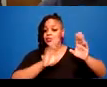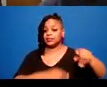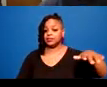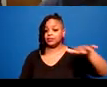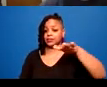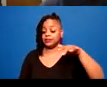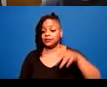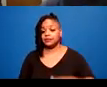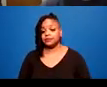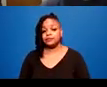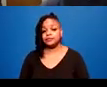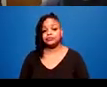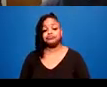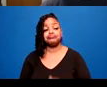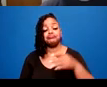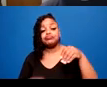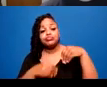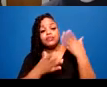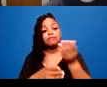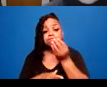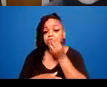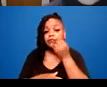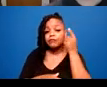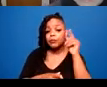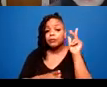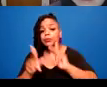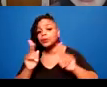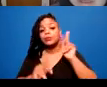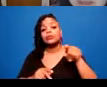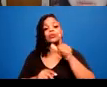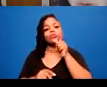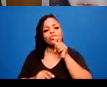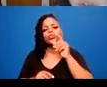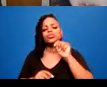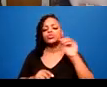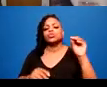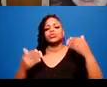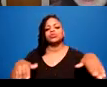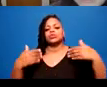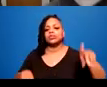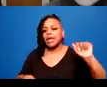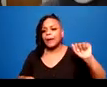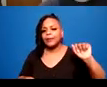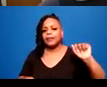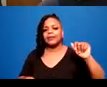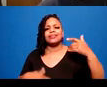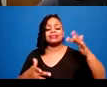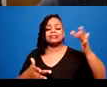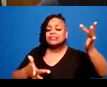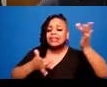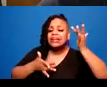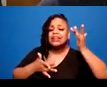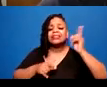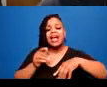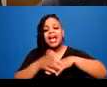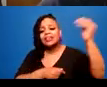folks who were too disabled or too sick to go out for food. Yaya wrote consent culture, in